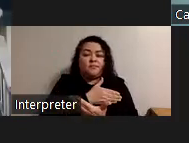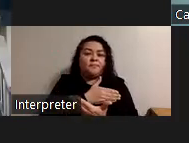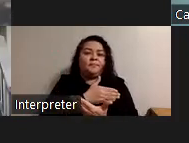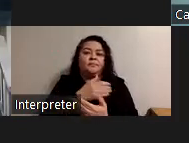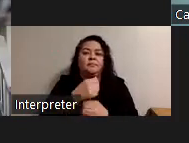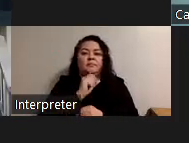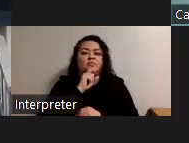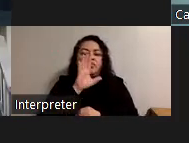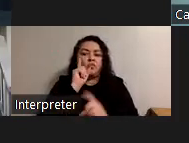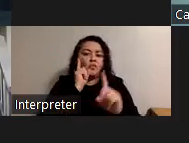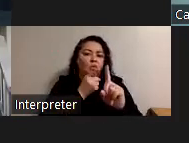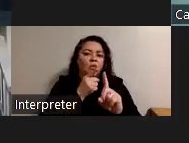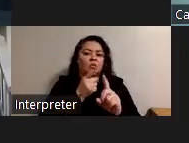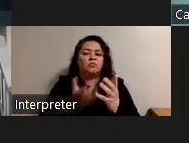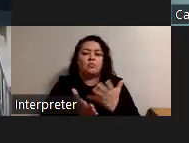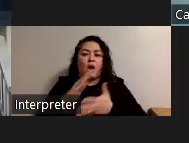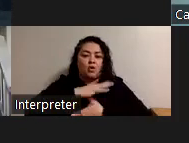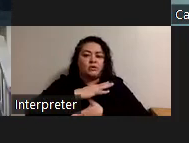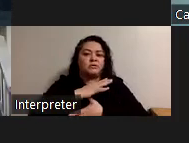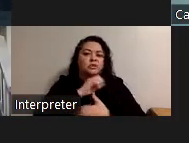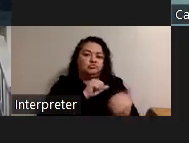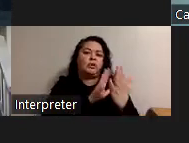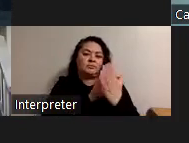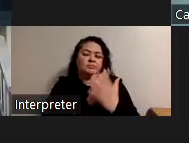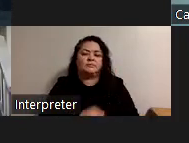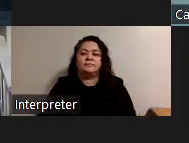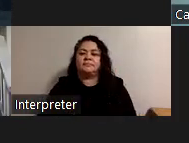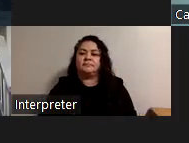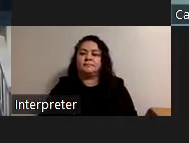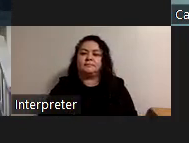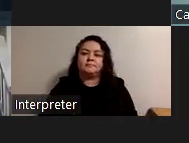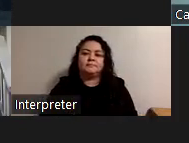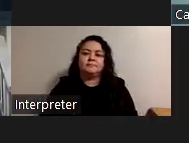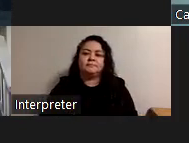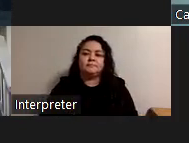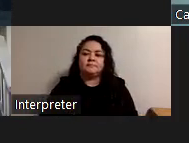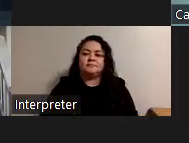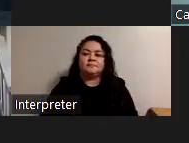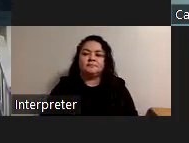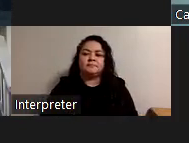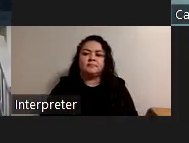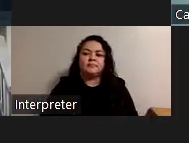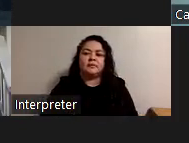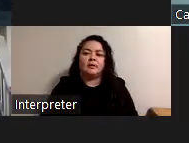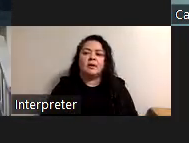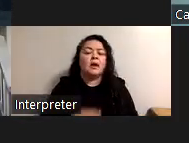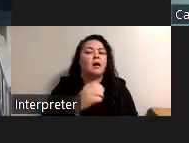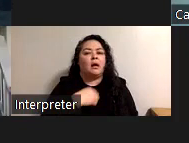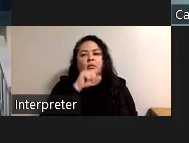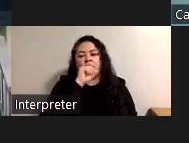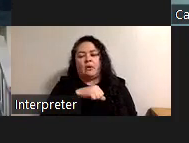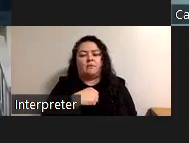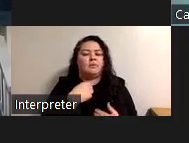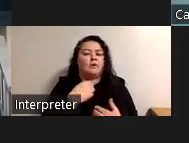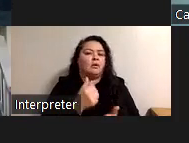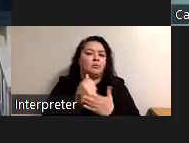goals and your priorities are addressed um i strongly recommend that if at all possible and i love helping people